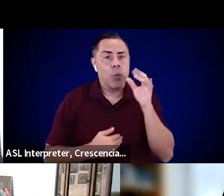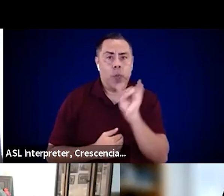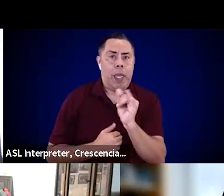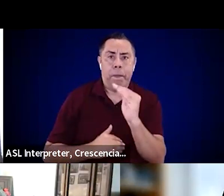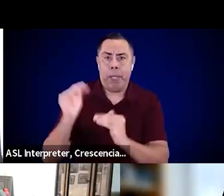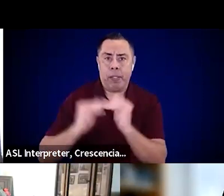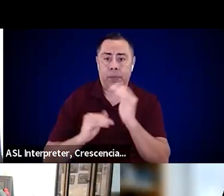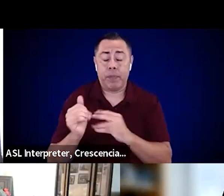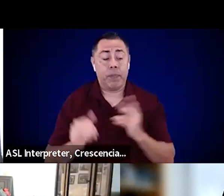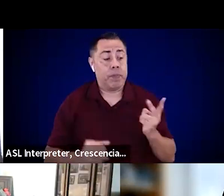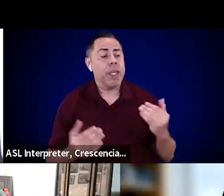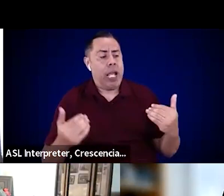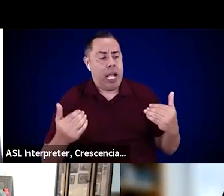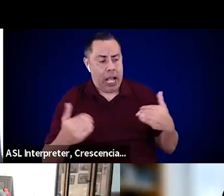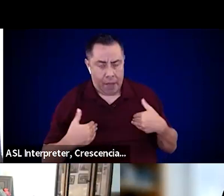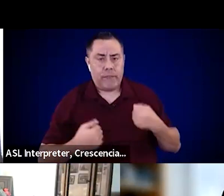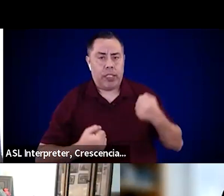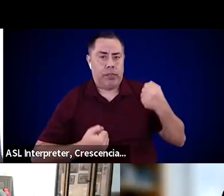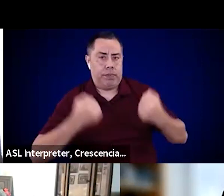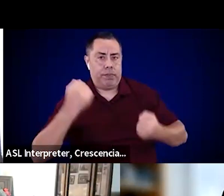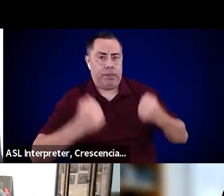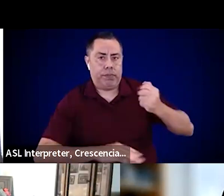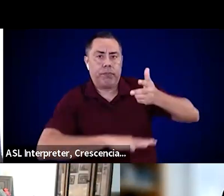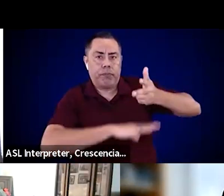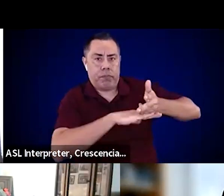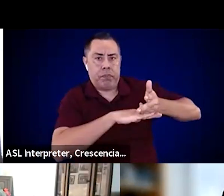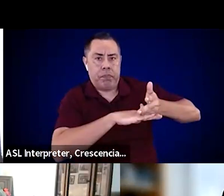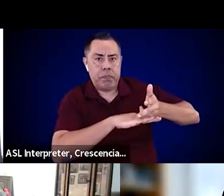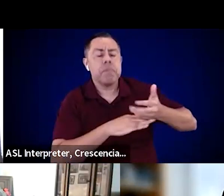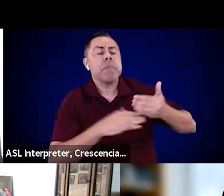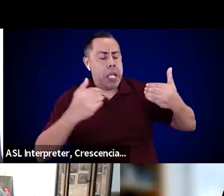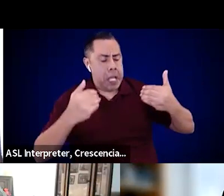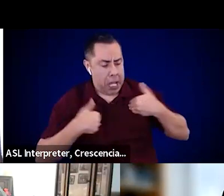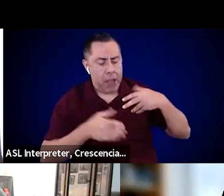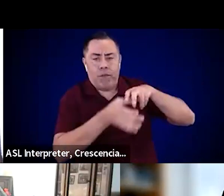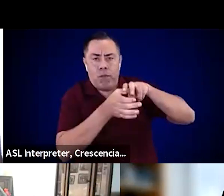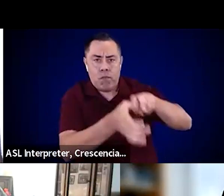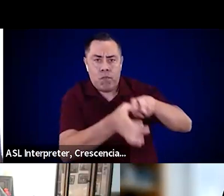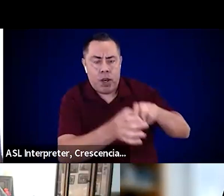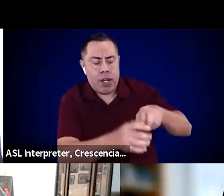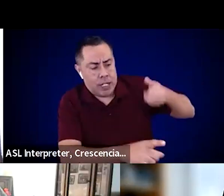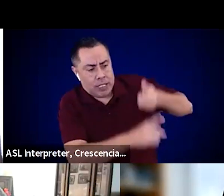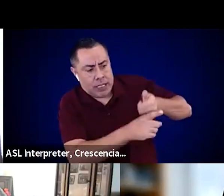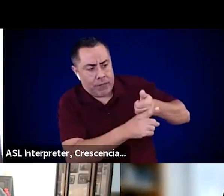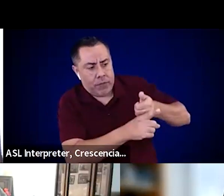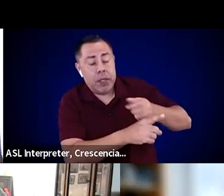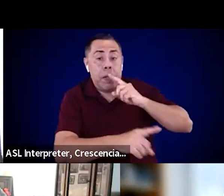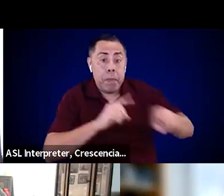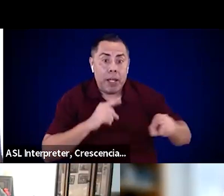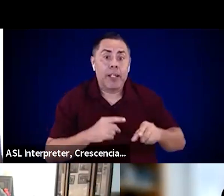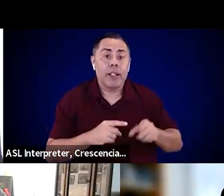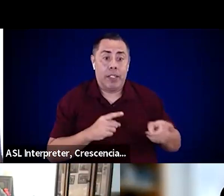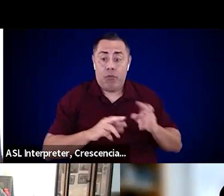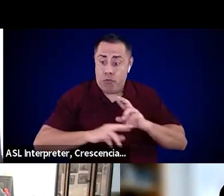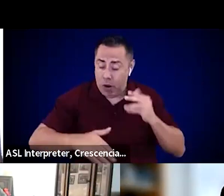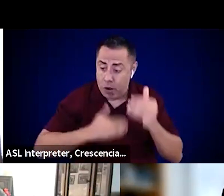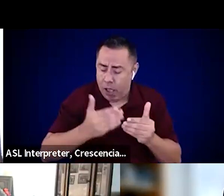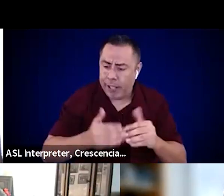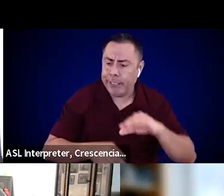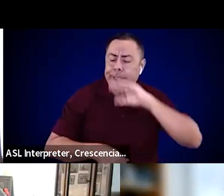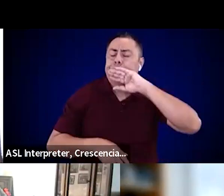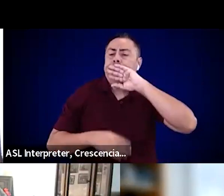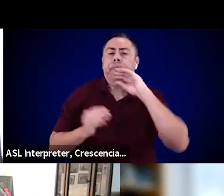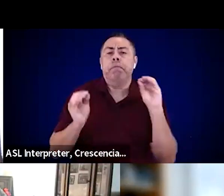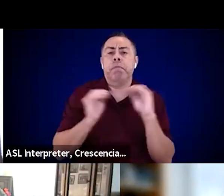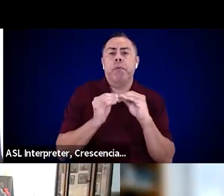vehicle, so they did have transportation if they needed that, you know, but they encountered some other challenges as well, such as when